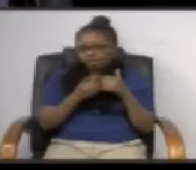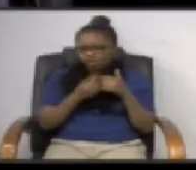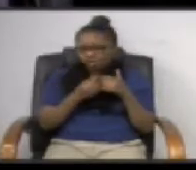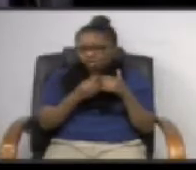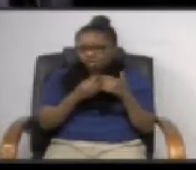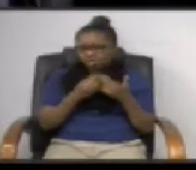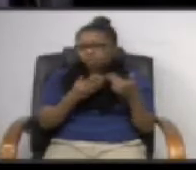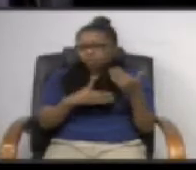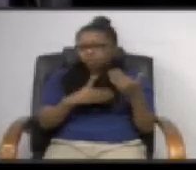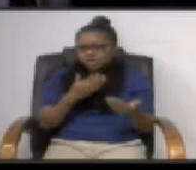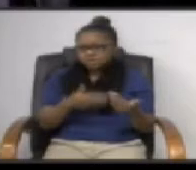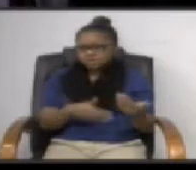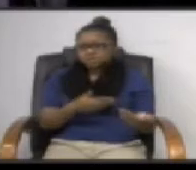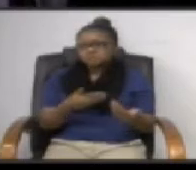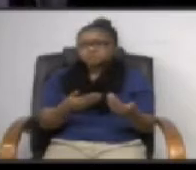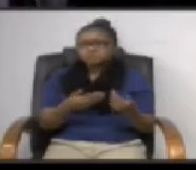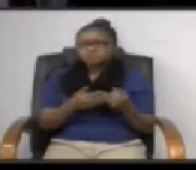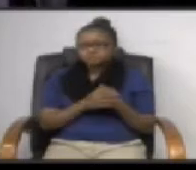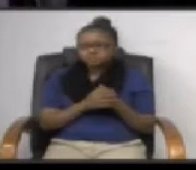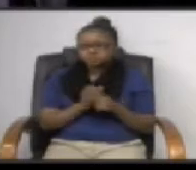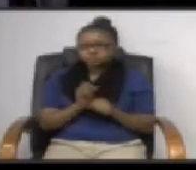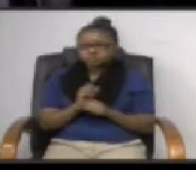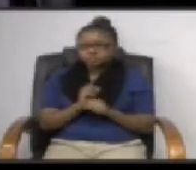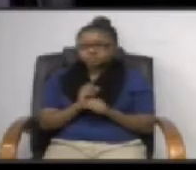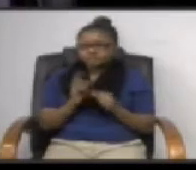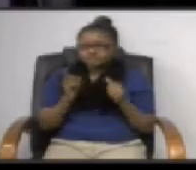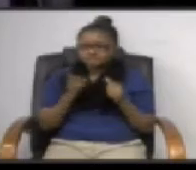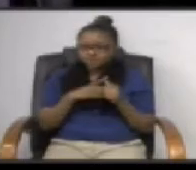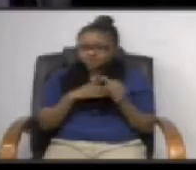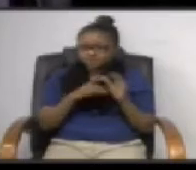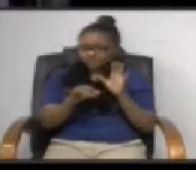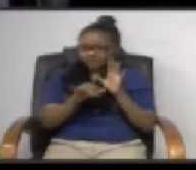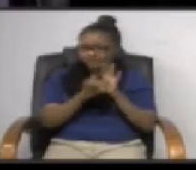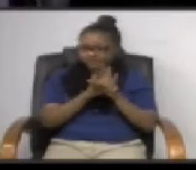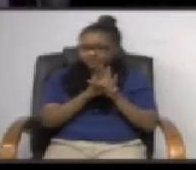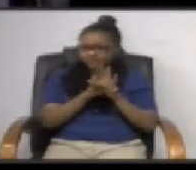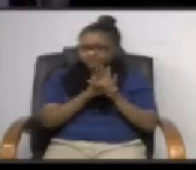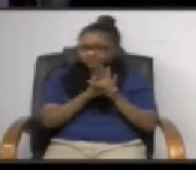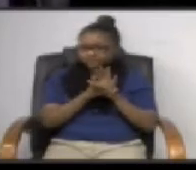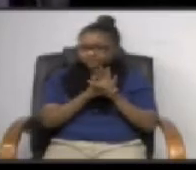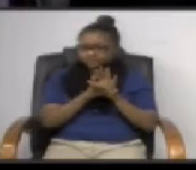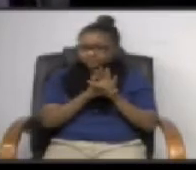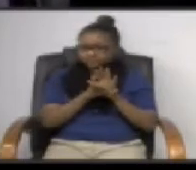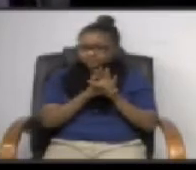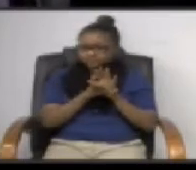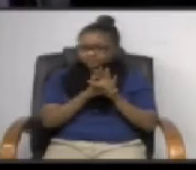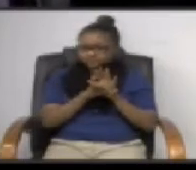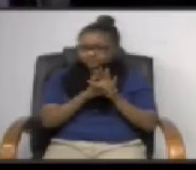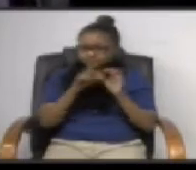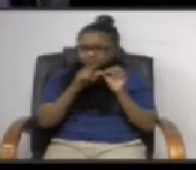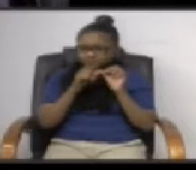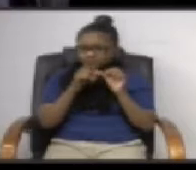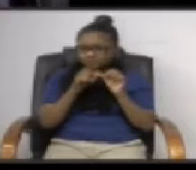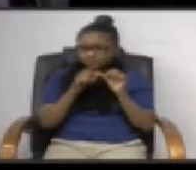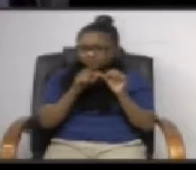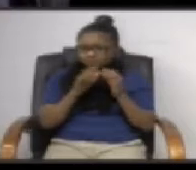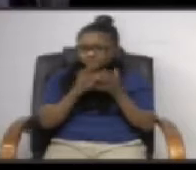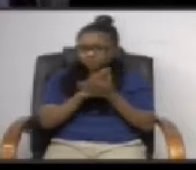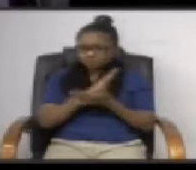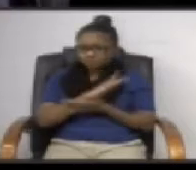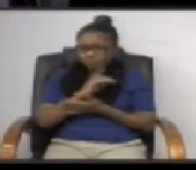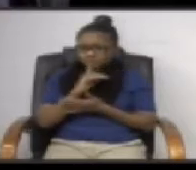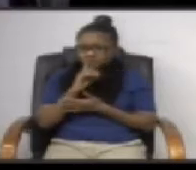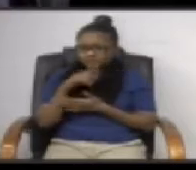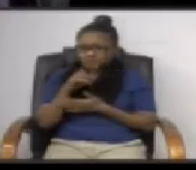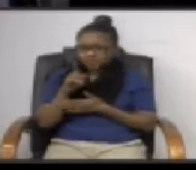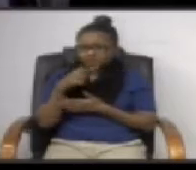is incremental first these sites were identified and in order to go forward the school board would have to check